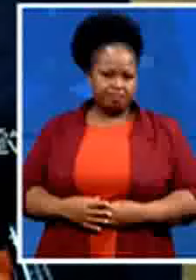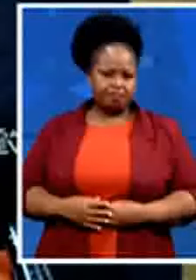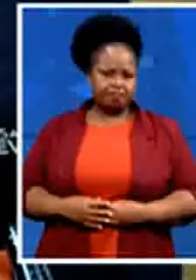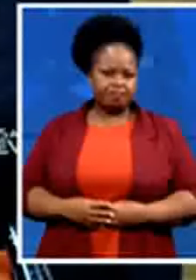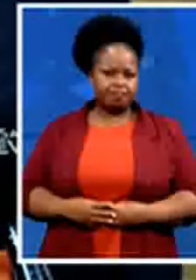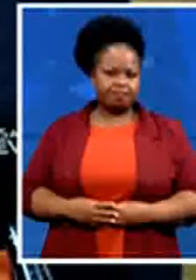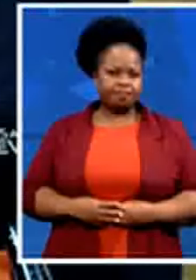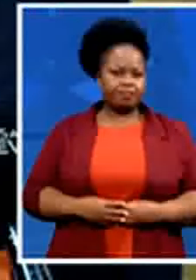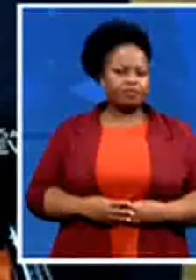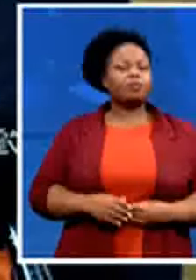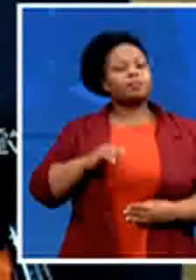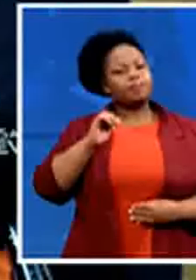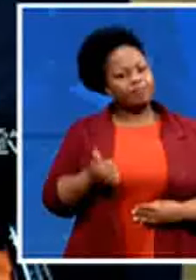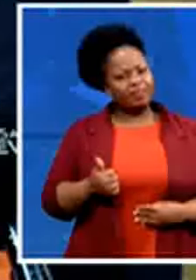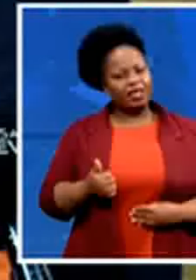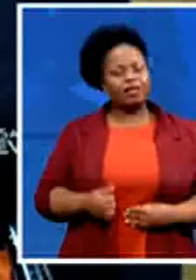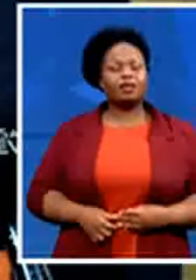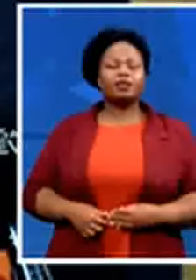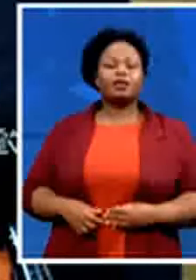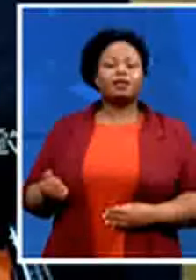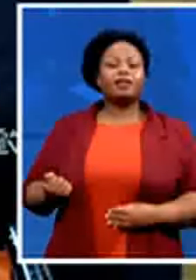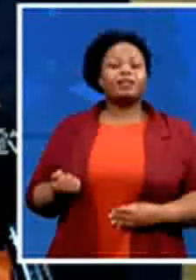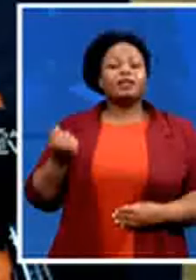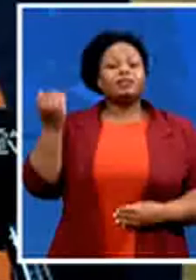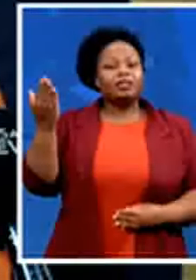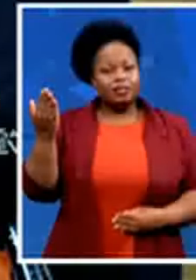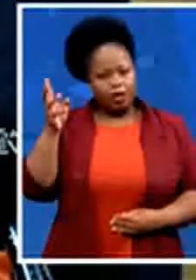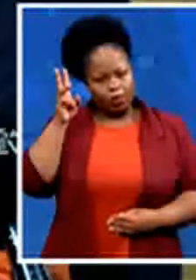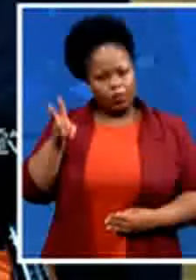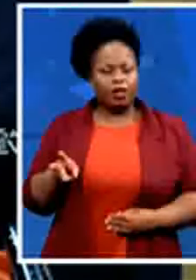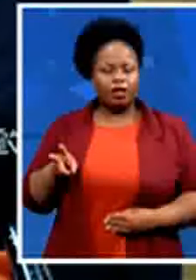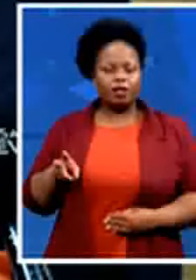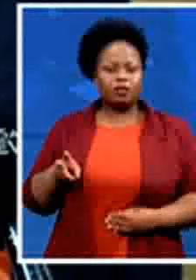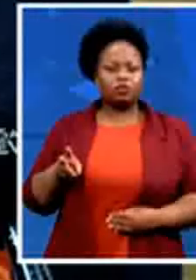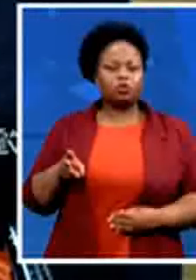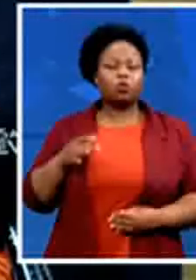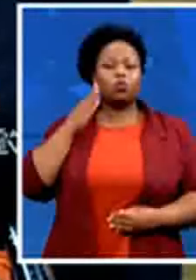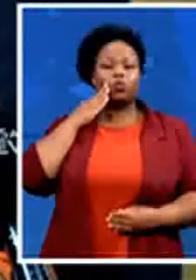that tender once awarded on the website